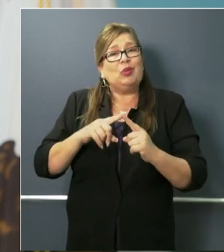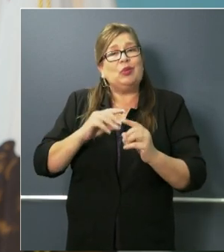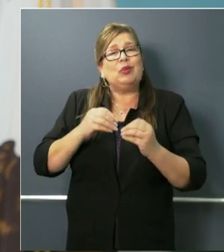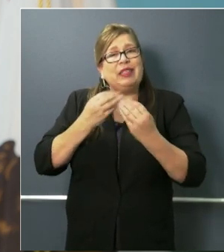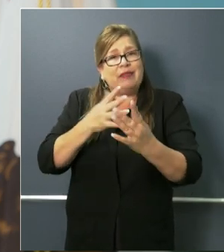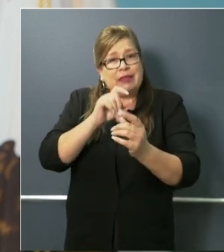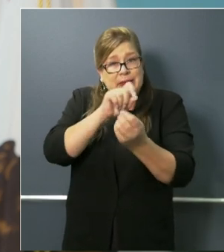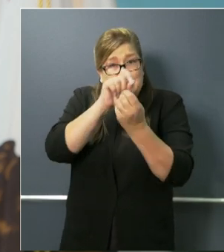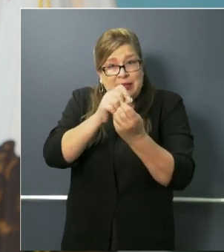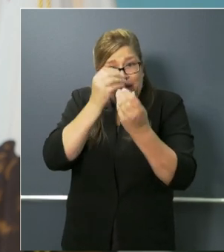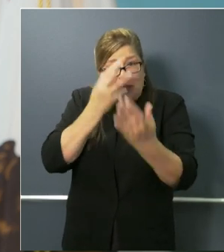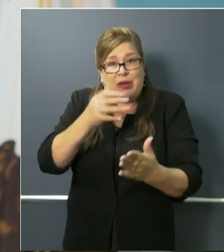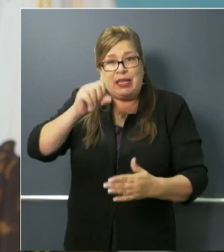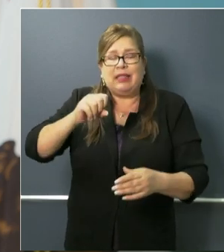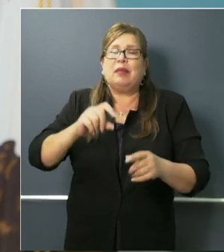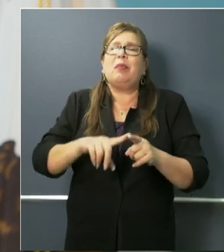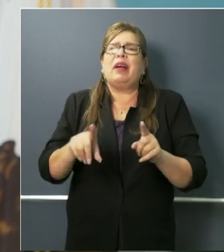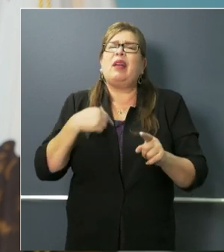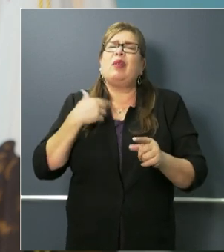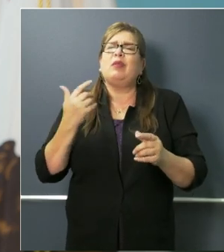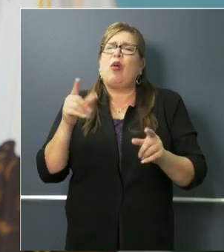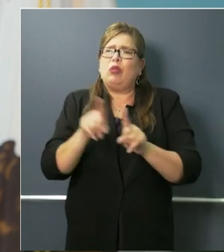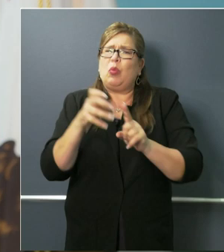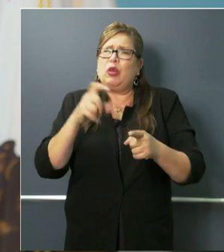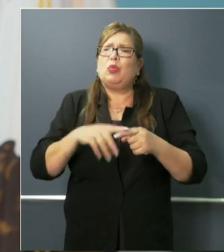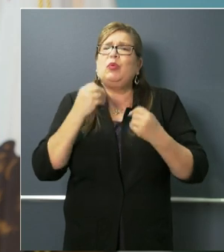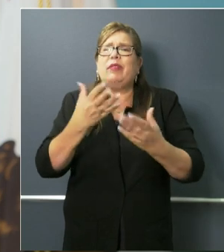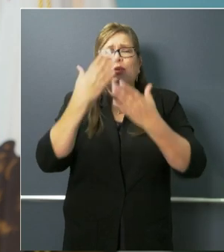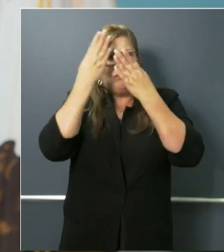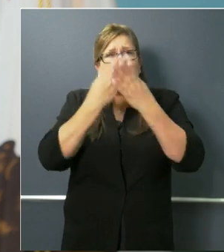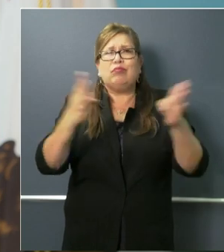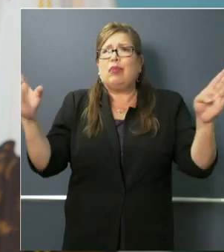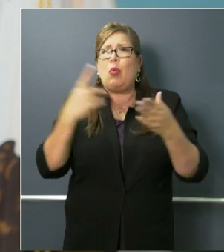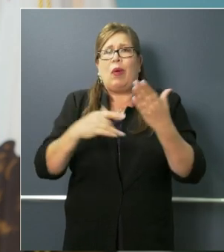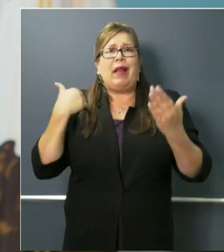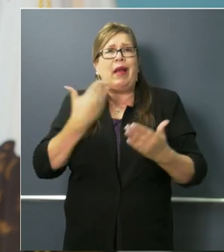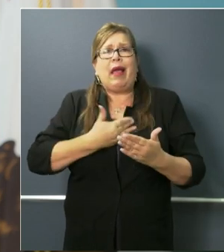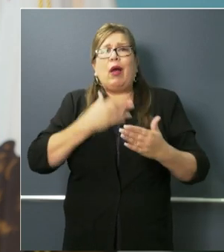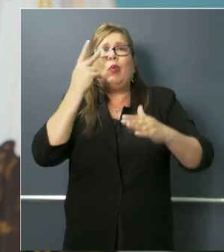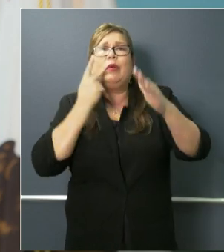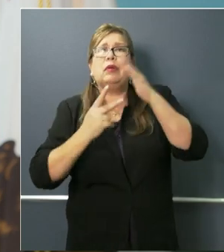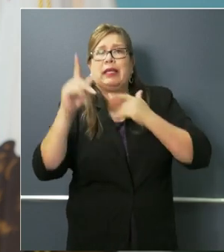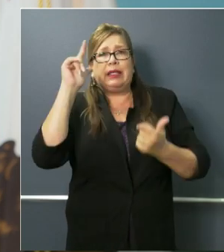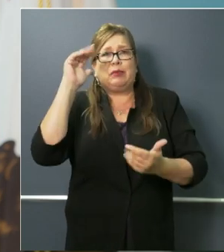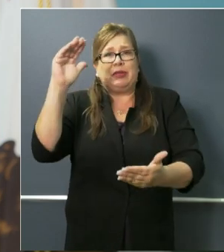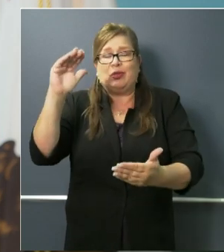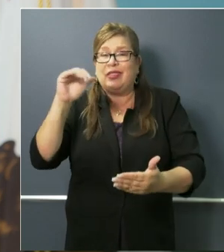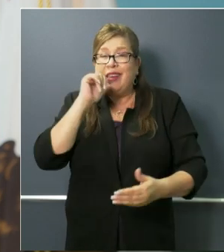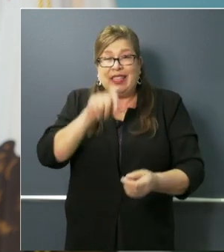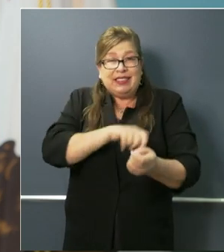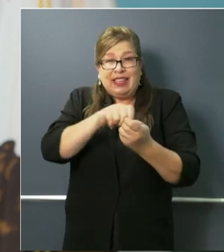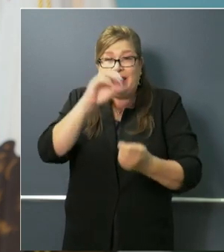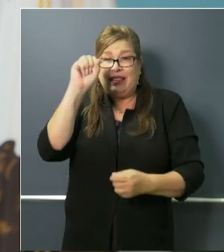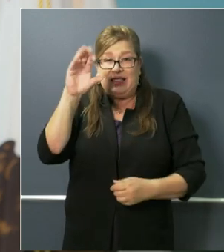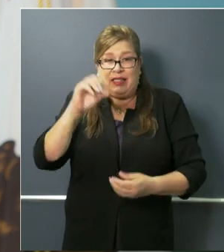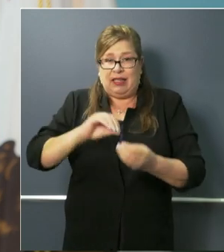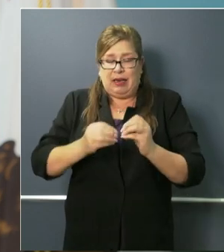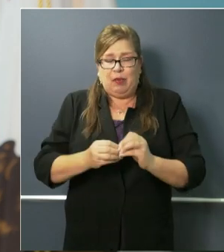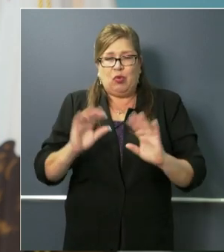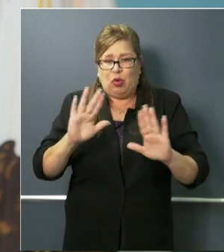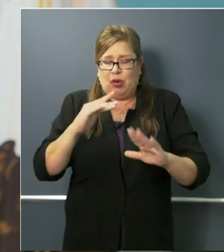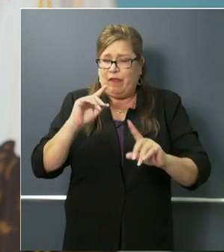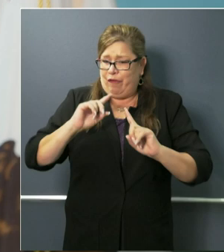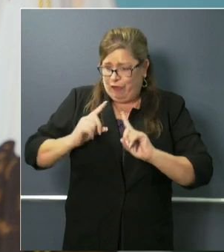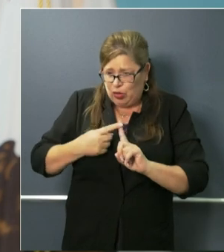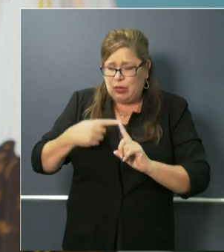want to also be broad in terms of our expectation and not numerical yet because I want to make sure that this new promise,